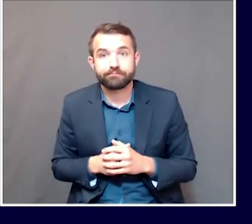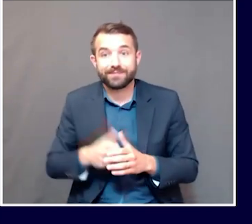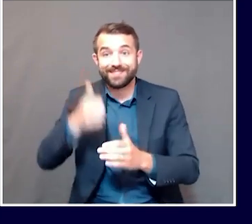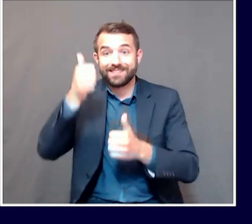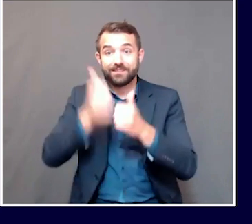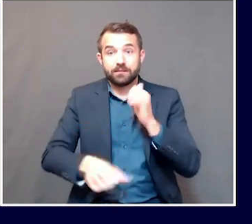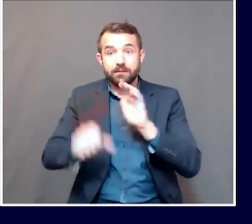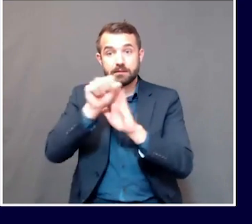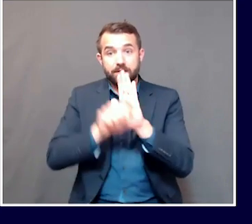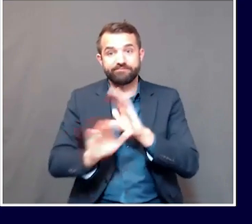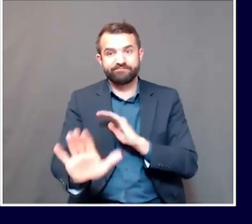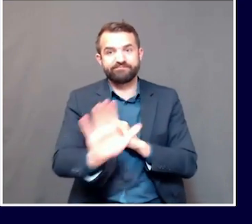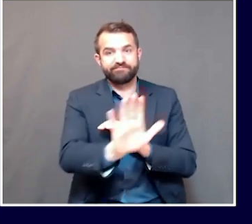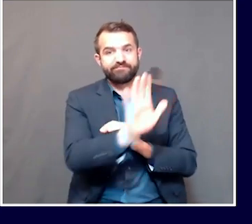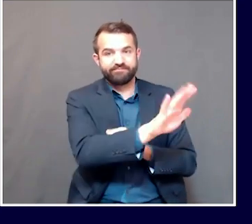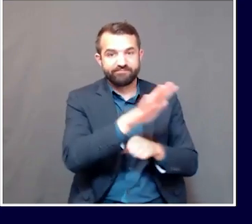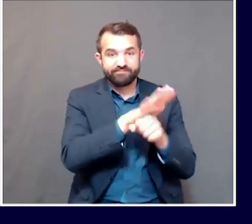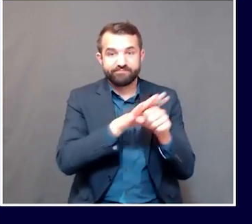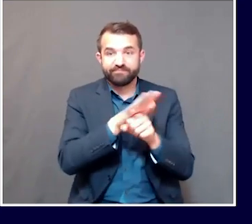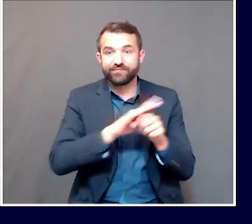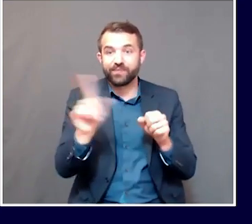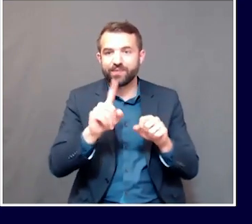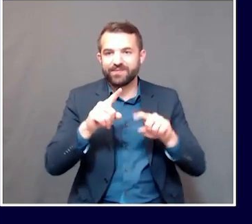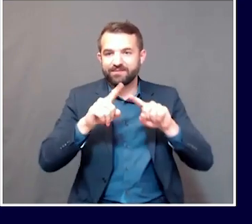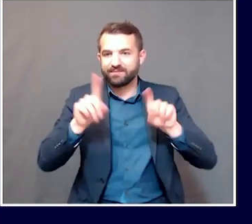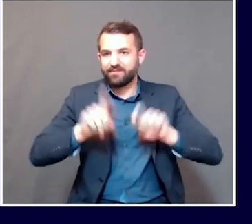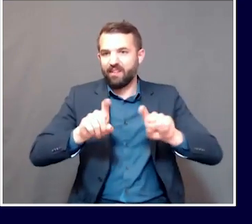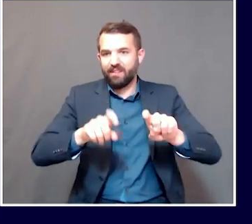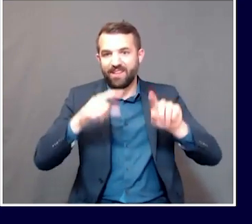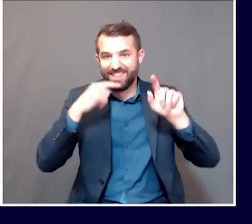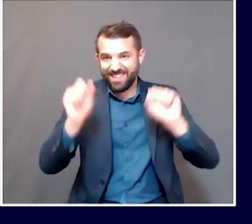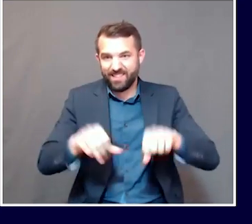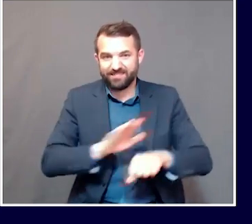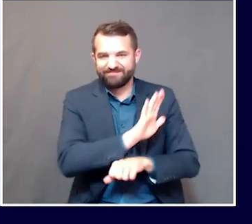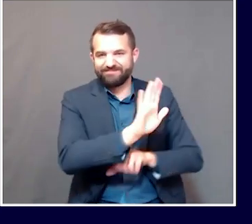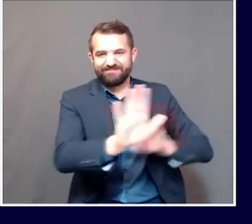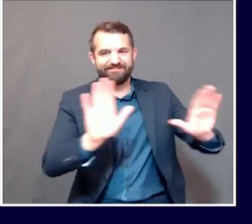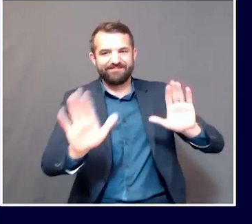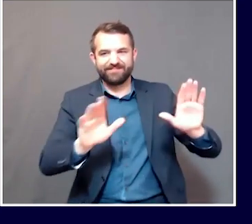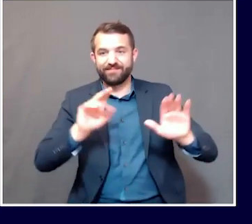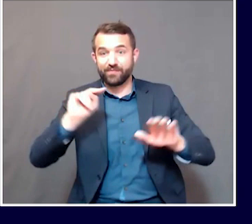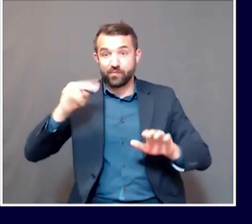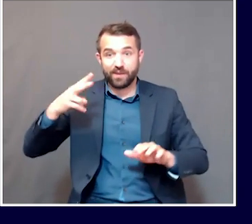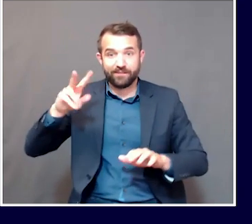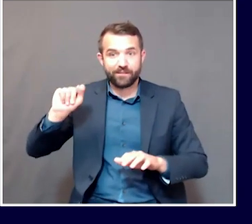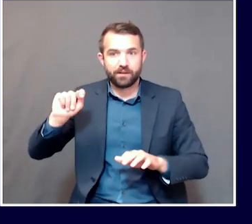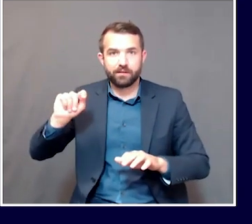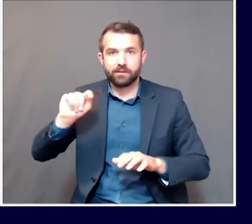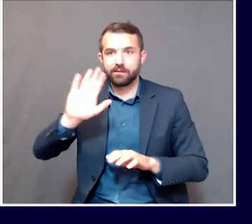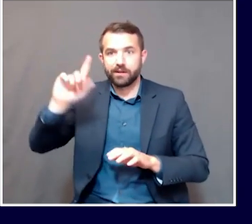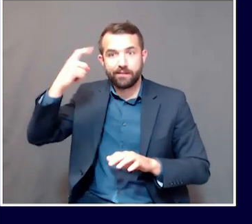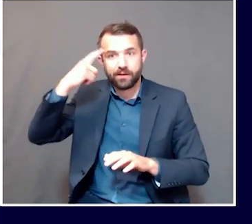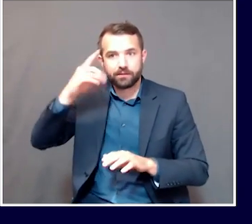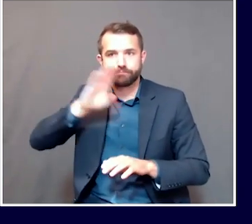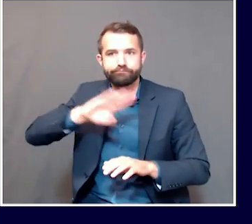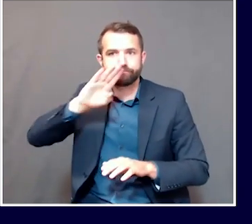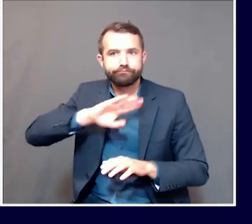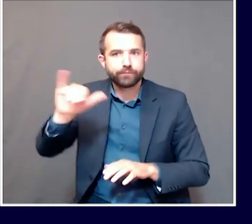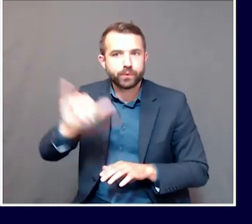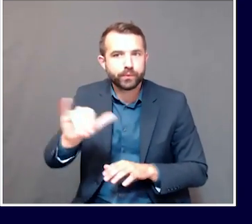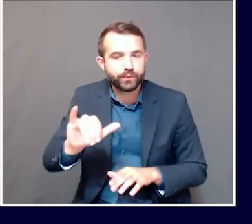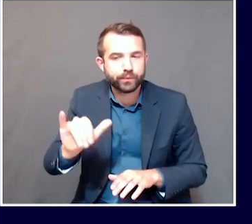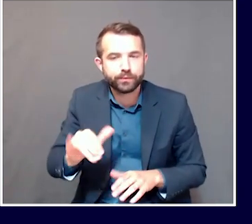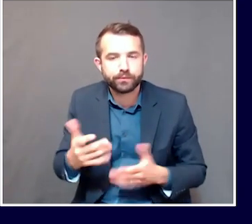New Hampshire and Vermont several times recently. They've been expressing frustration, although they're exempt from our